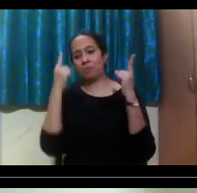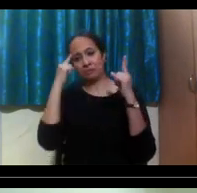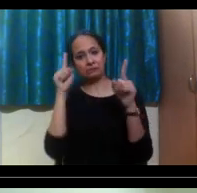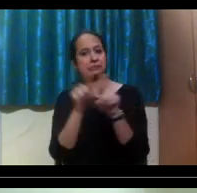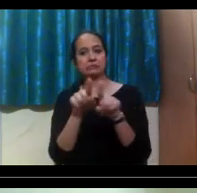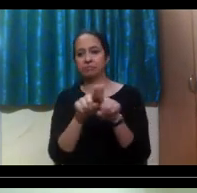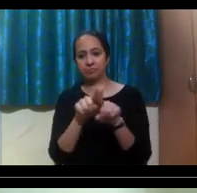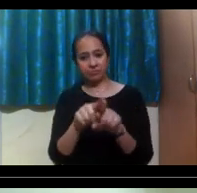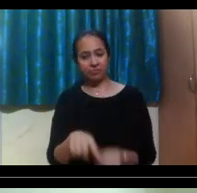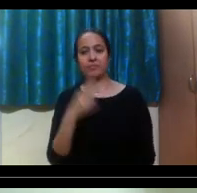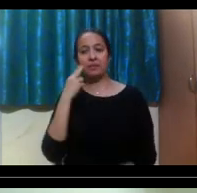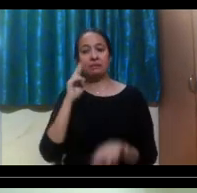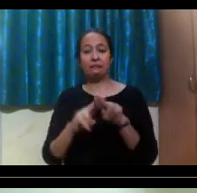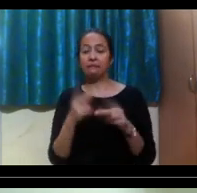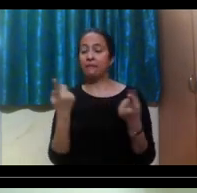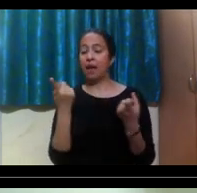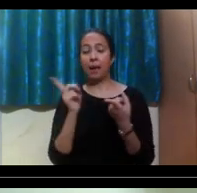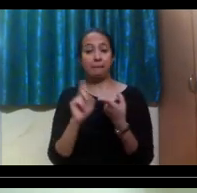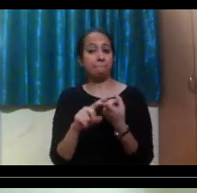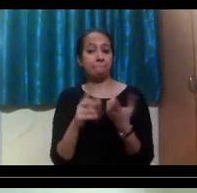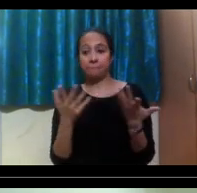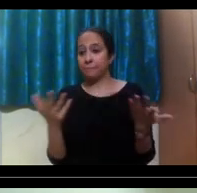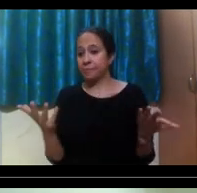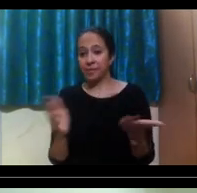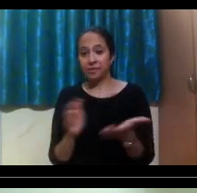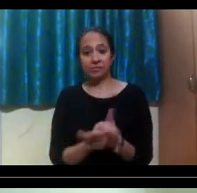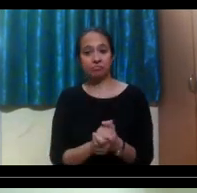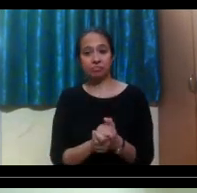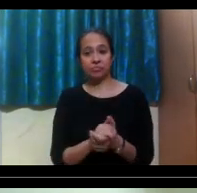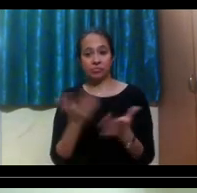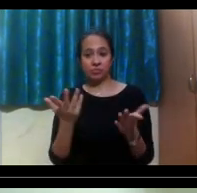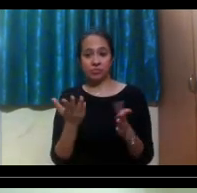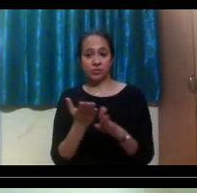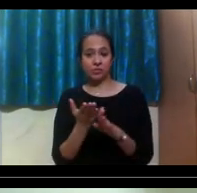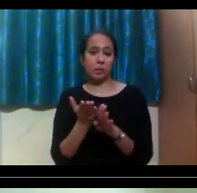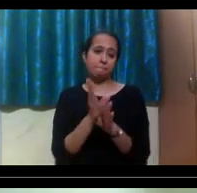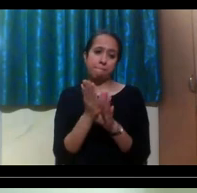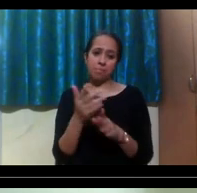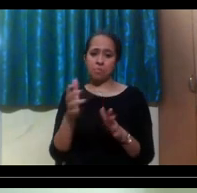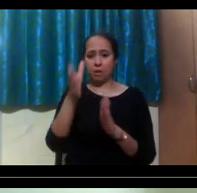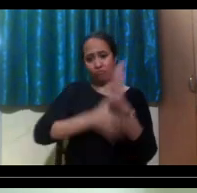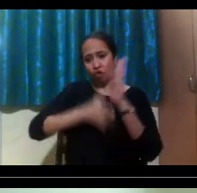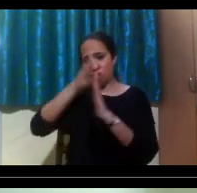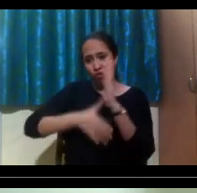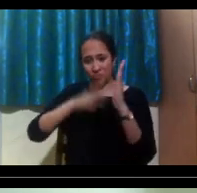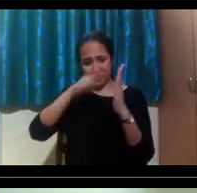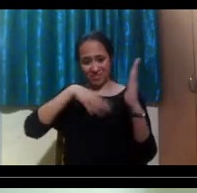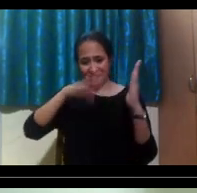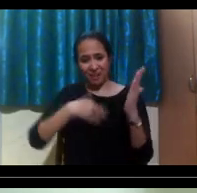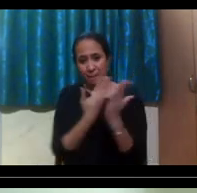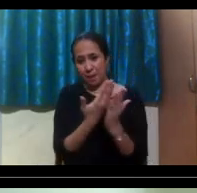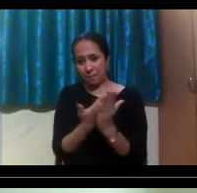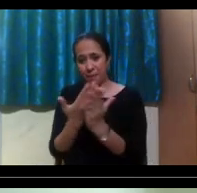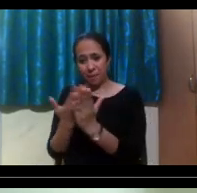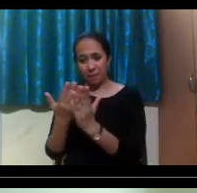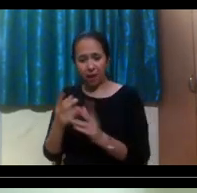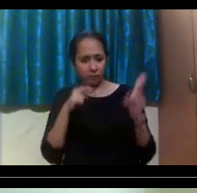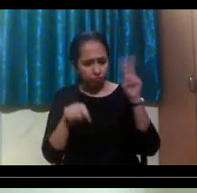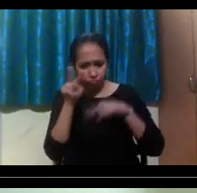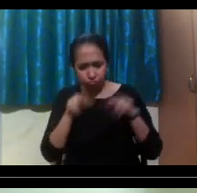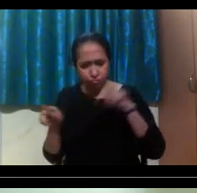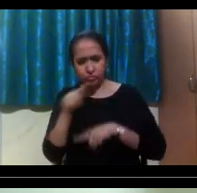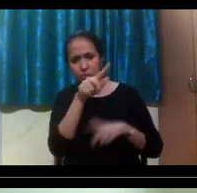if there's any way to, um, pre-screen any of the documents, or kind of confirm, as Justin was saying, um,